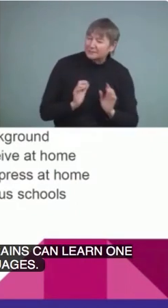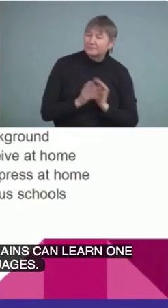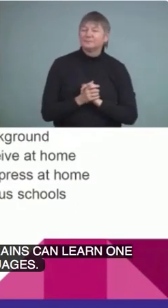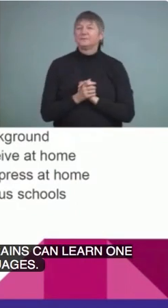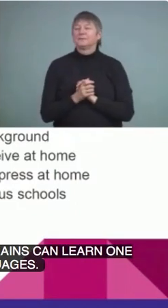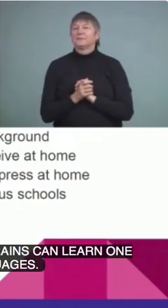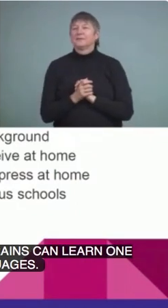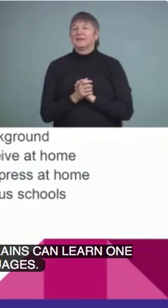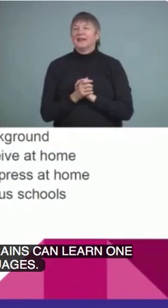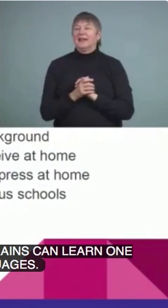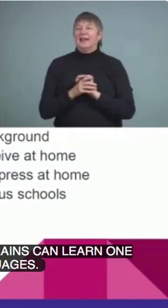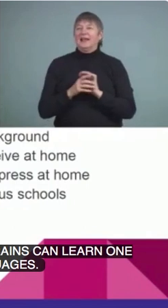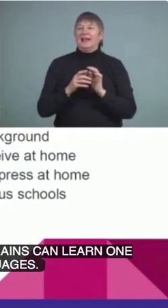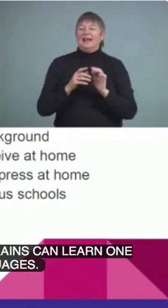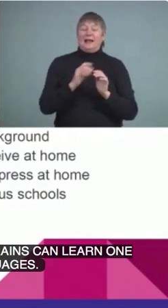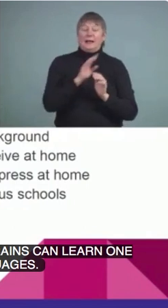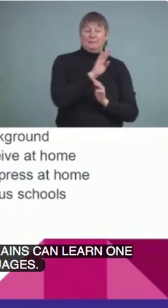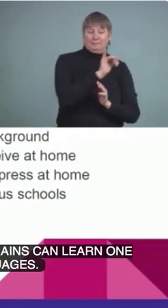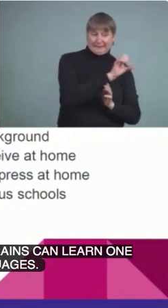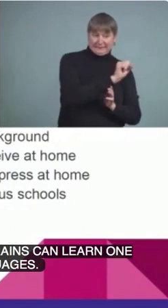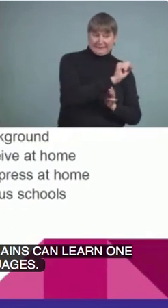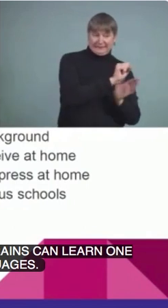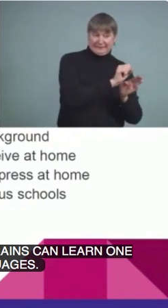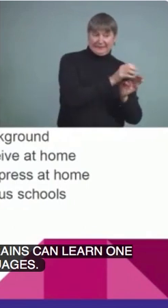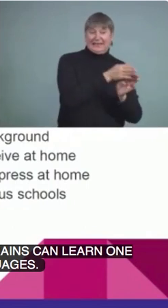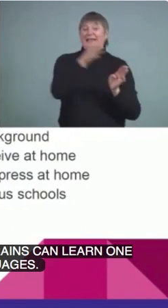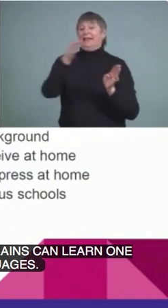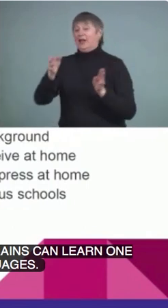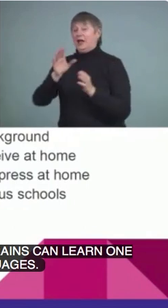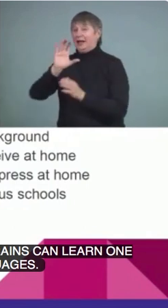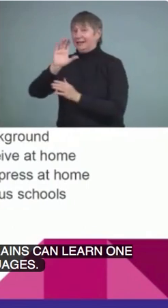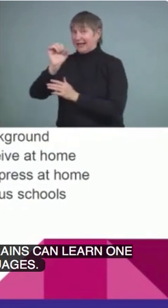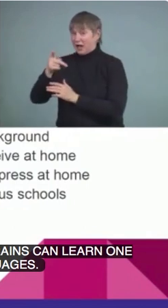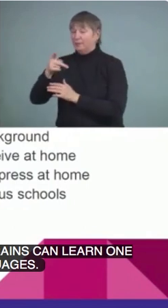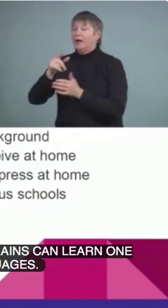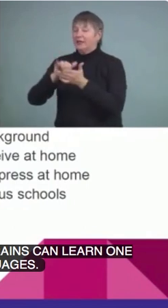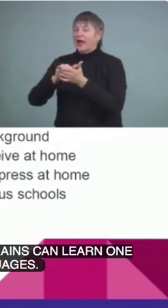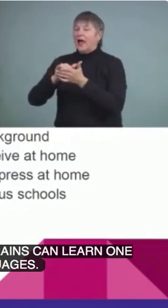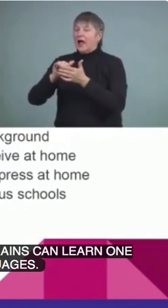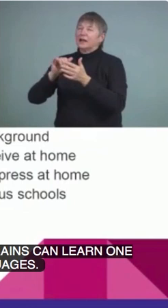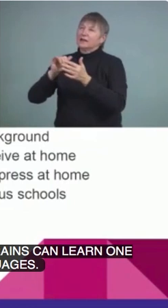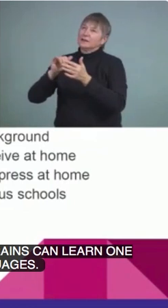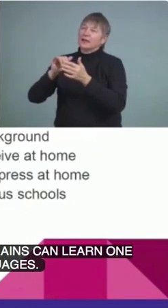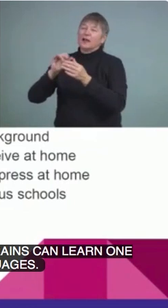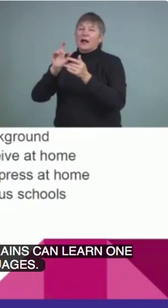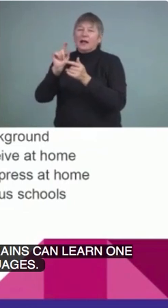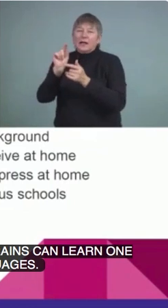longer to get the academics when we're learning the languages as the way I described it.